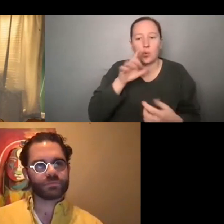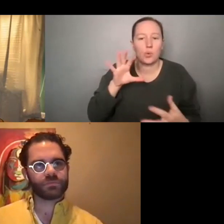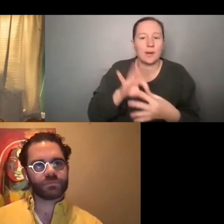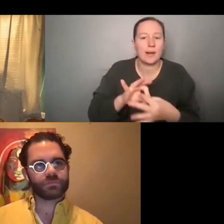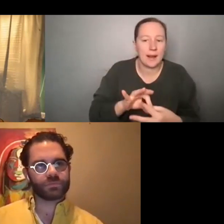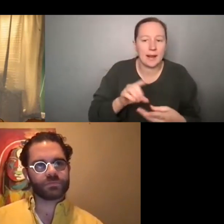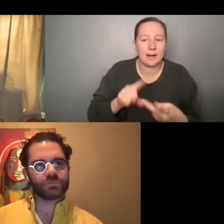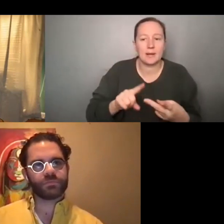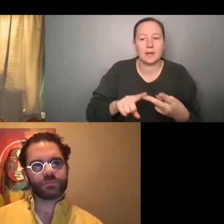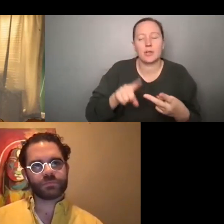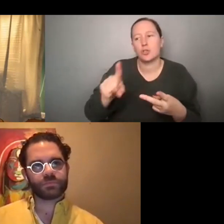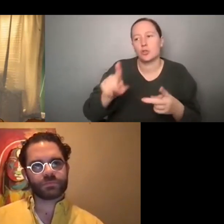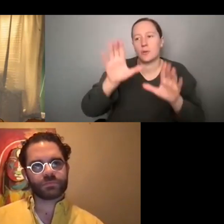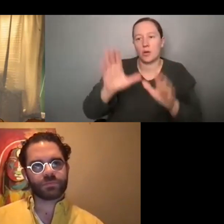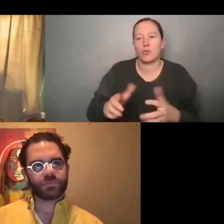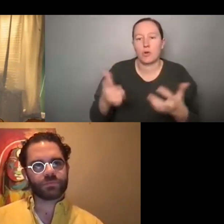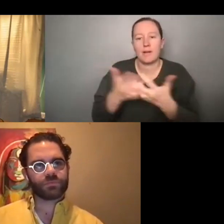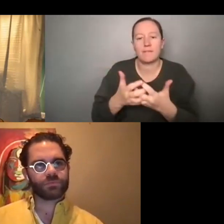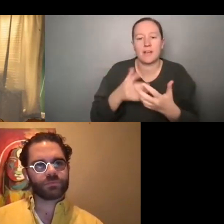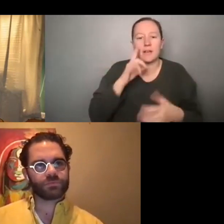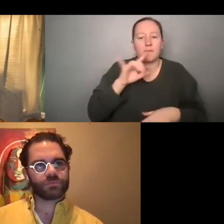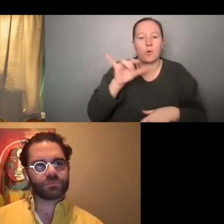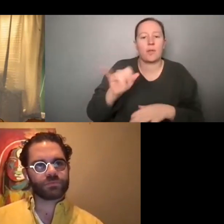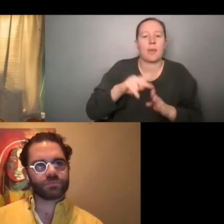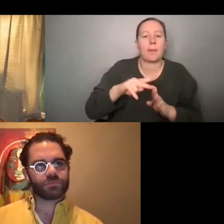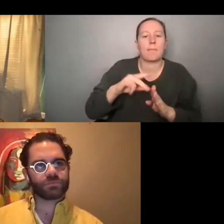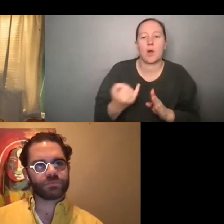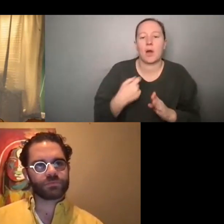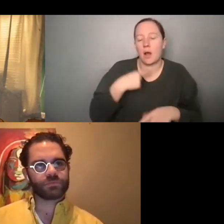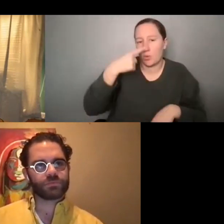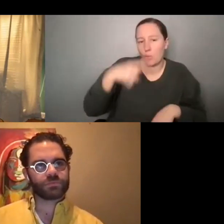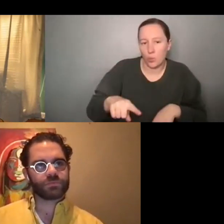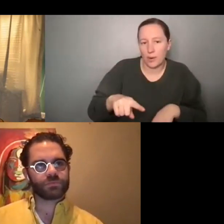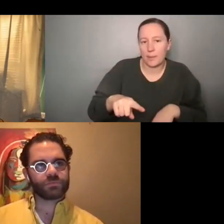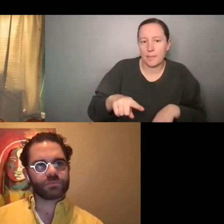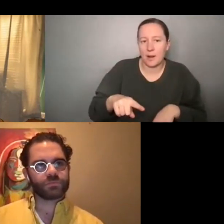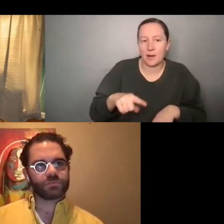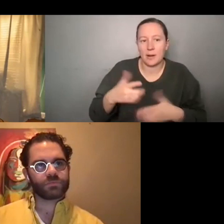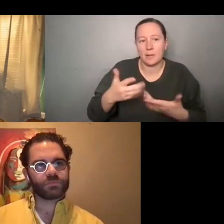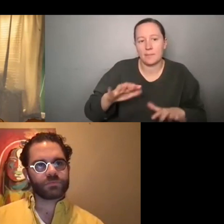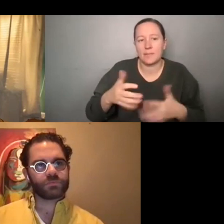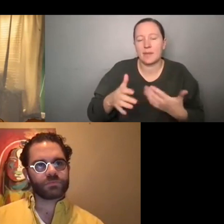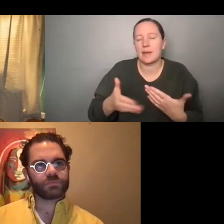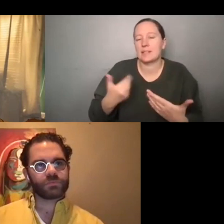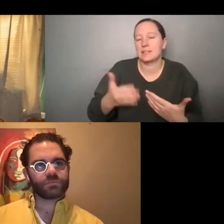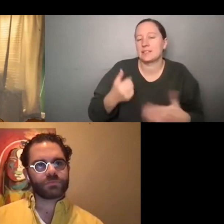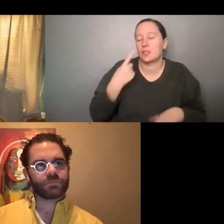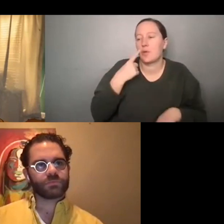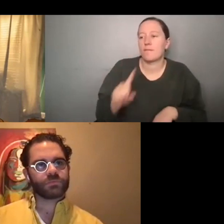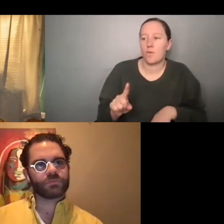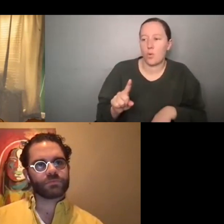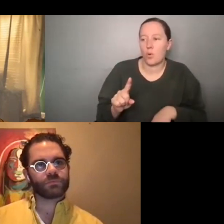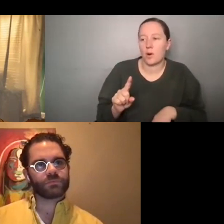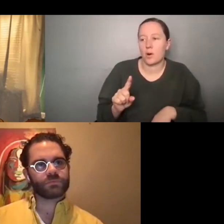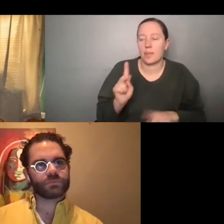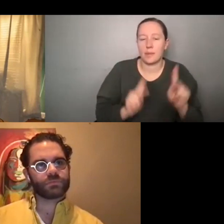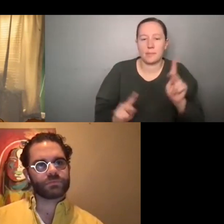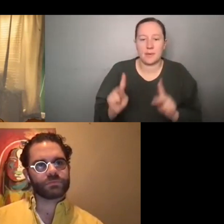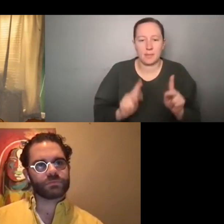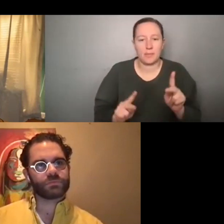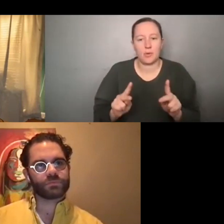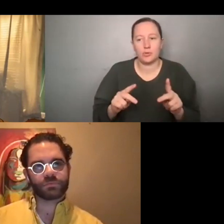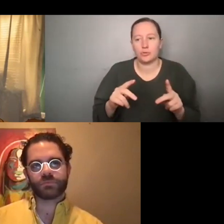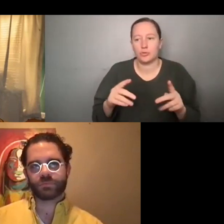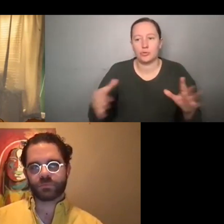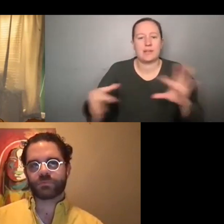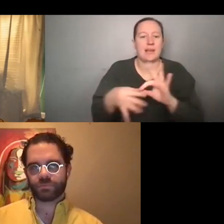with. Like, you'd be a great fit for this project. And I'd love to, you know, it's a little, it just makes it easier for the, for people, I think, to connect